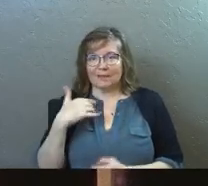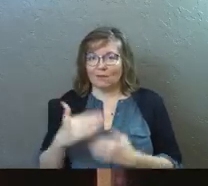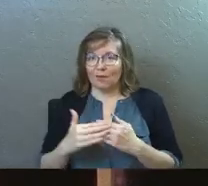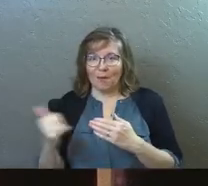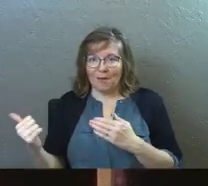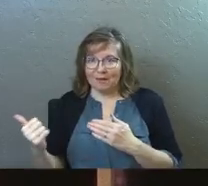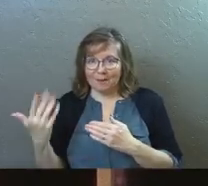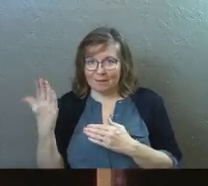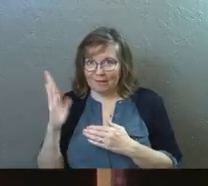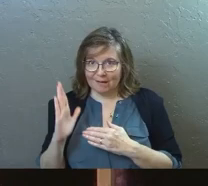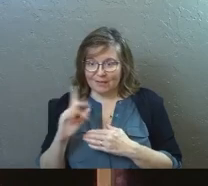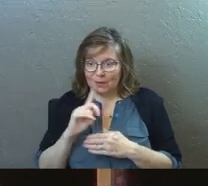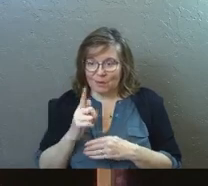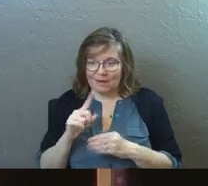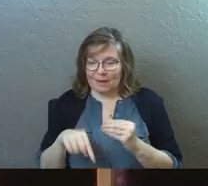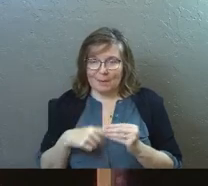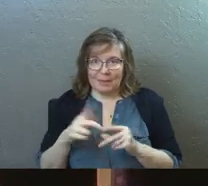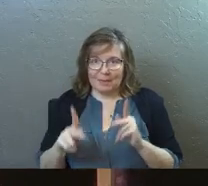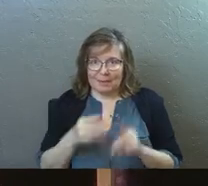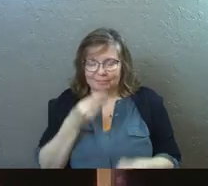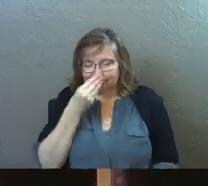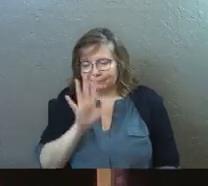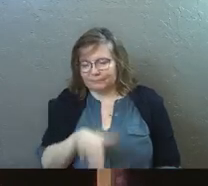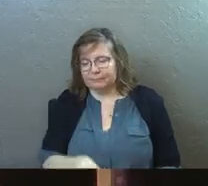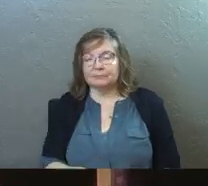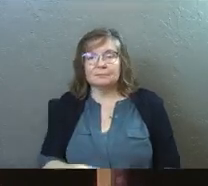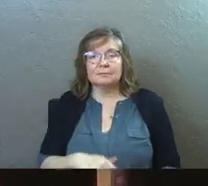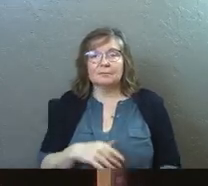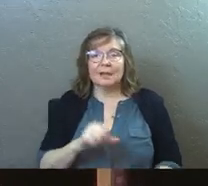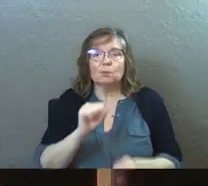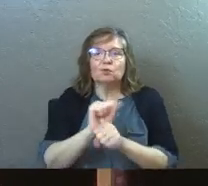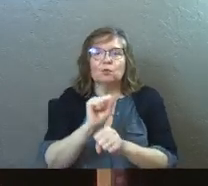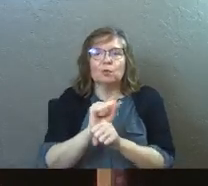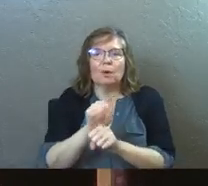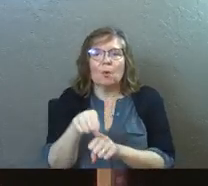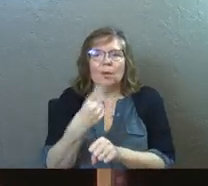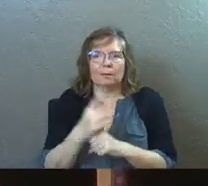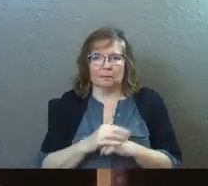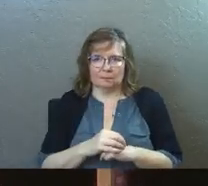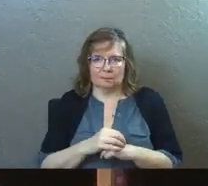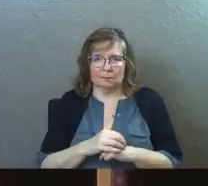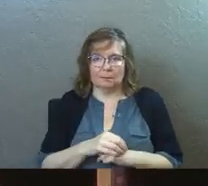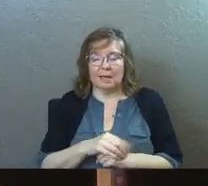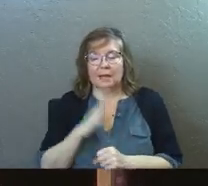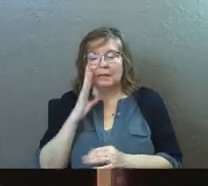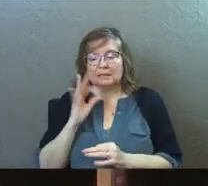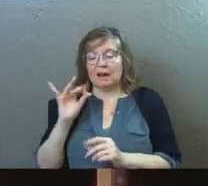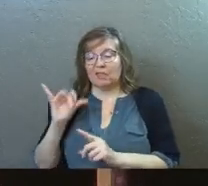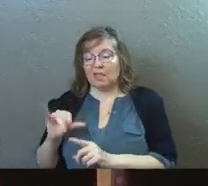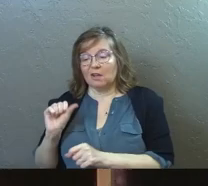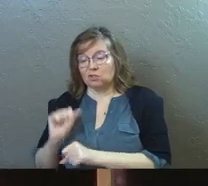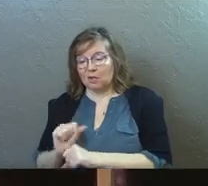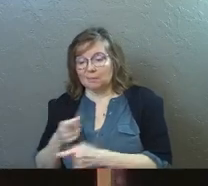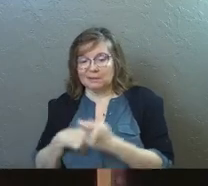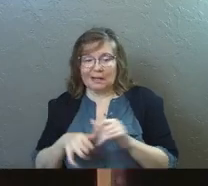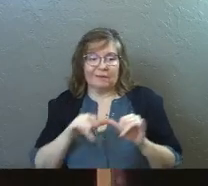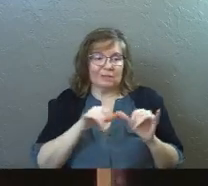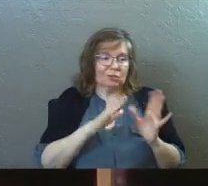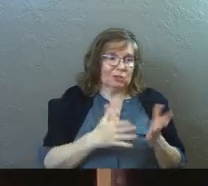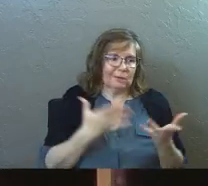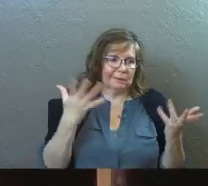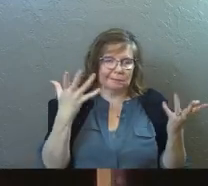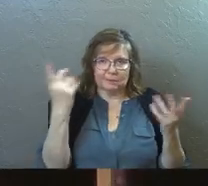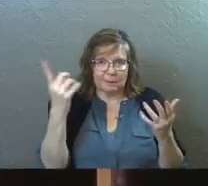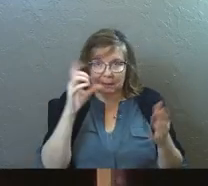of a calling and they weren't about the people. And it was a career and they chose that career instead of engineering,